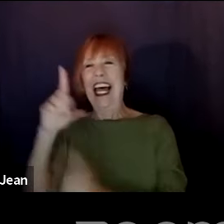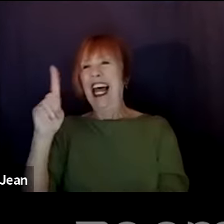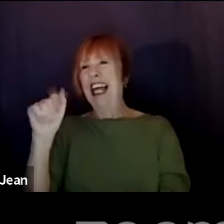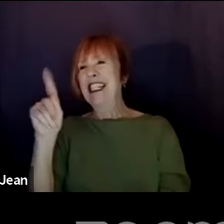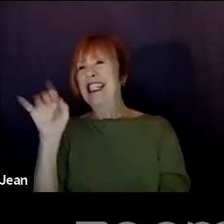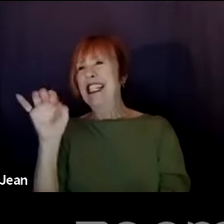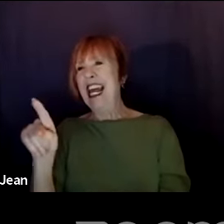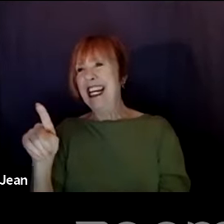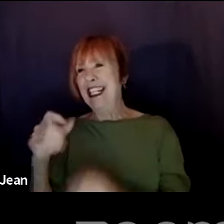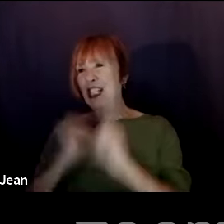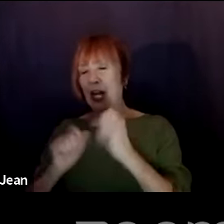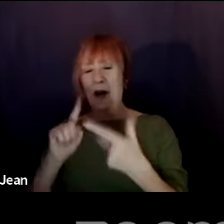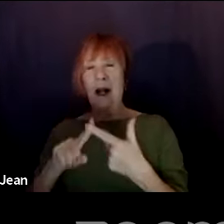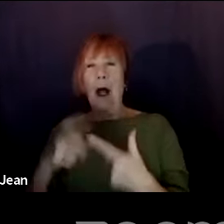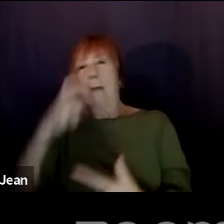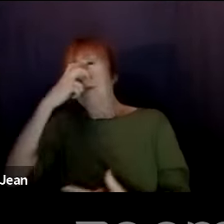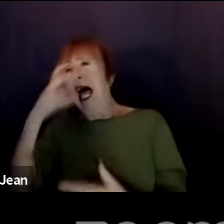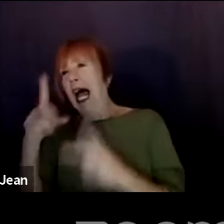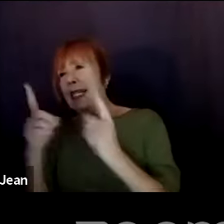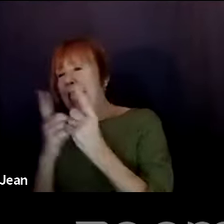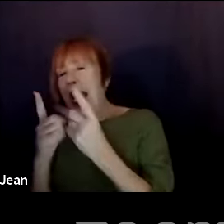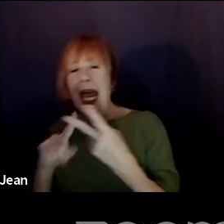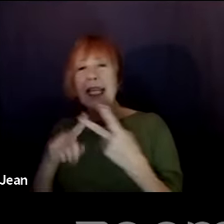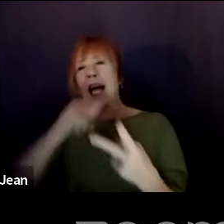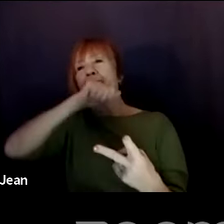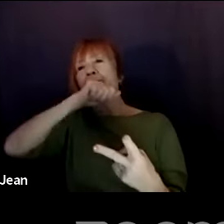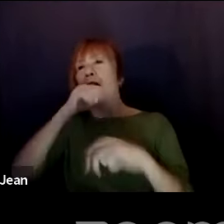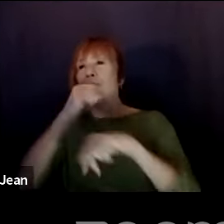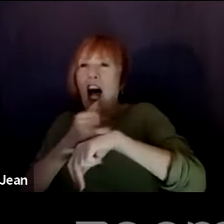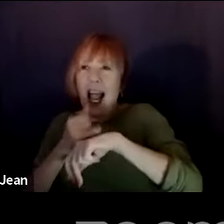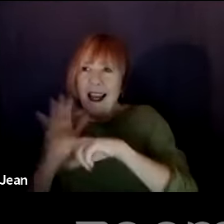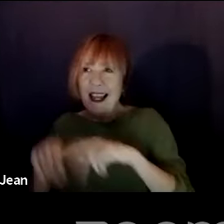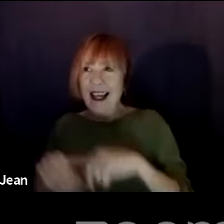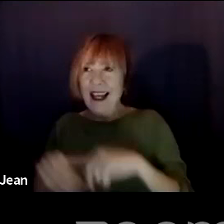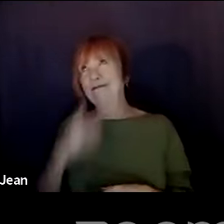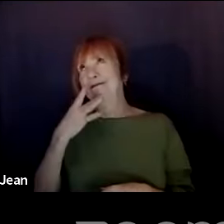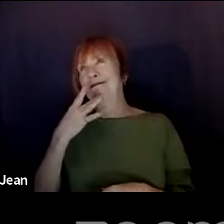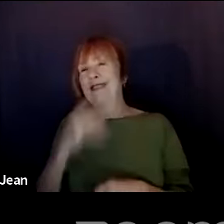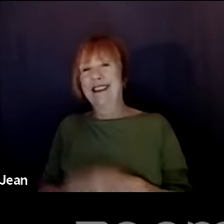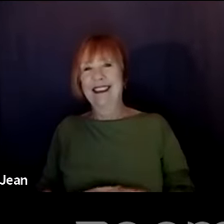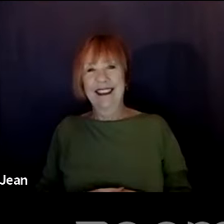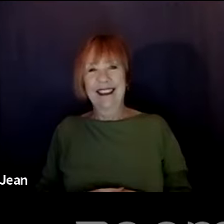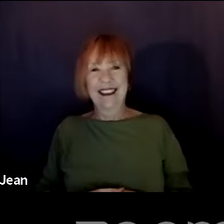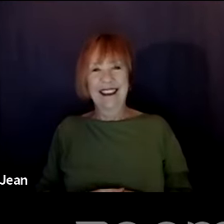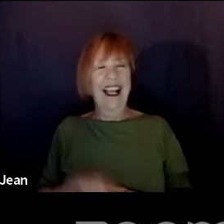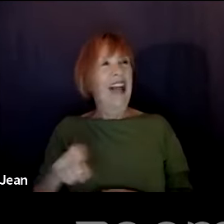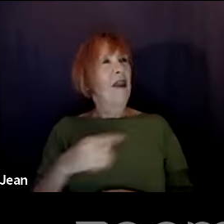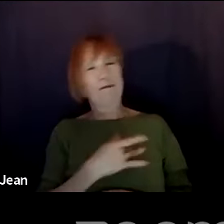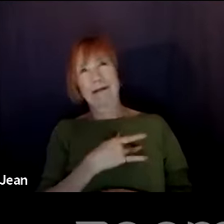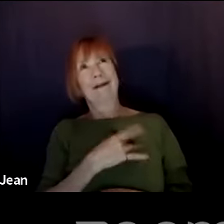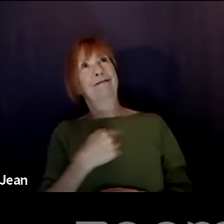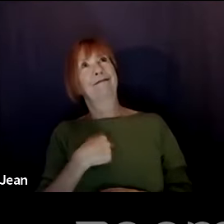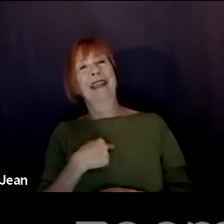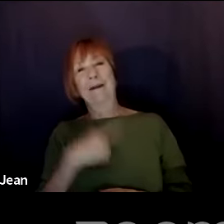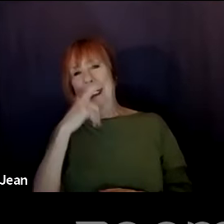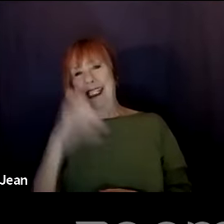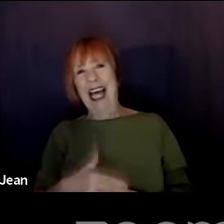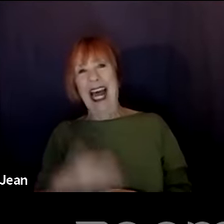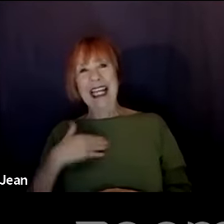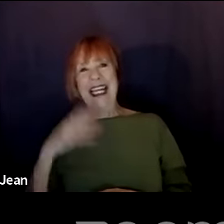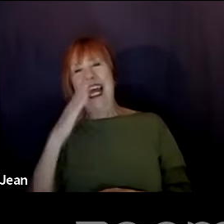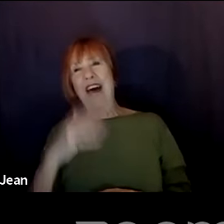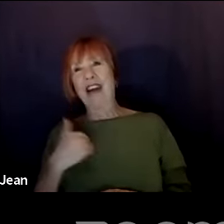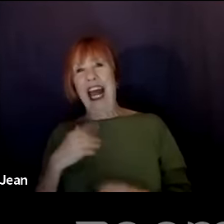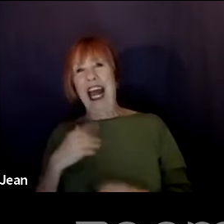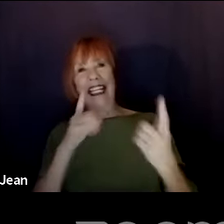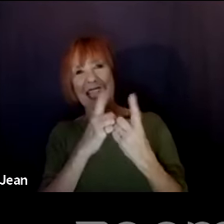blind day, love Island. Those are my favorite. Those things get me because I've never been on any dates like that. I'm